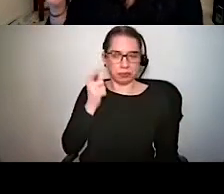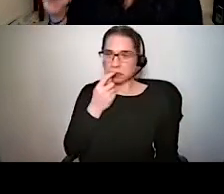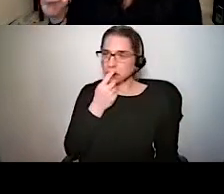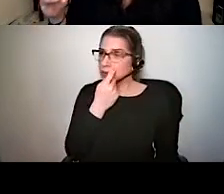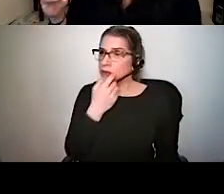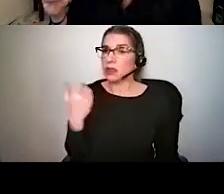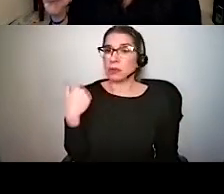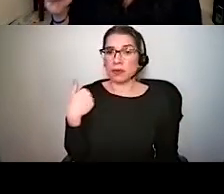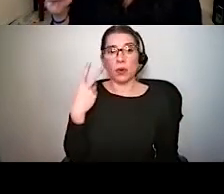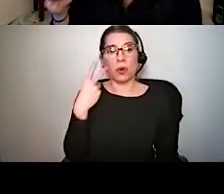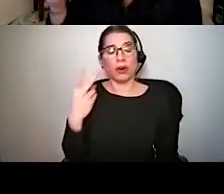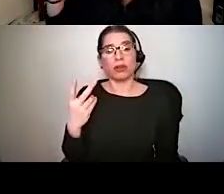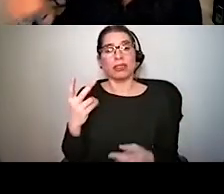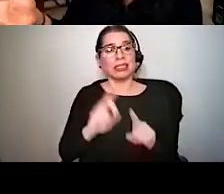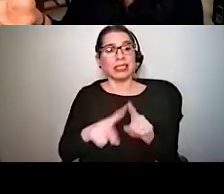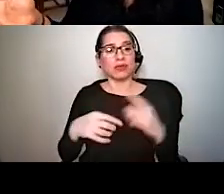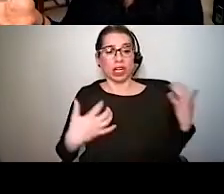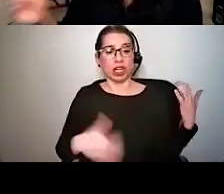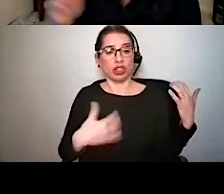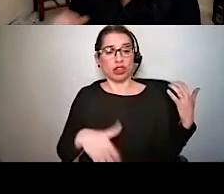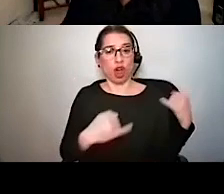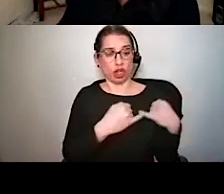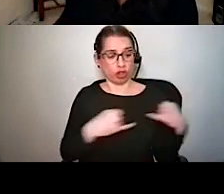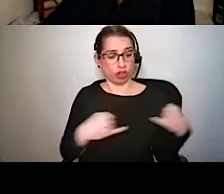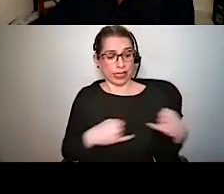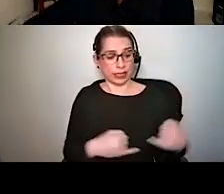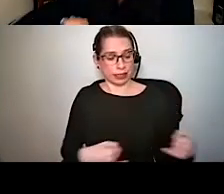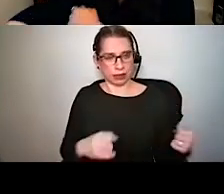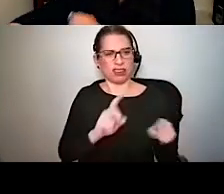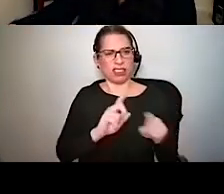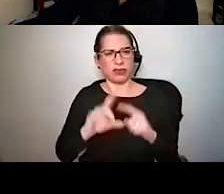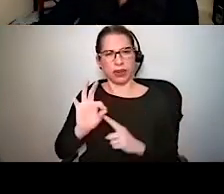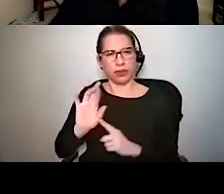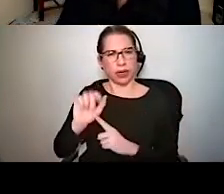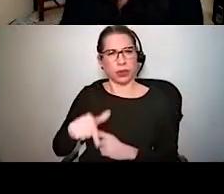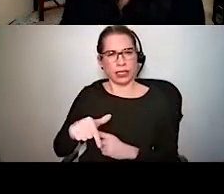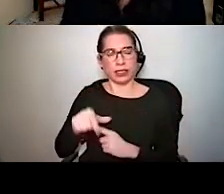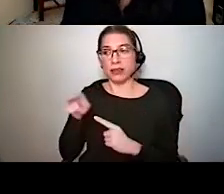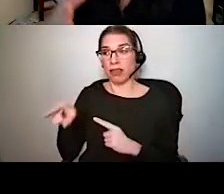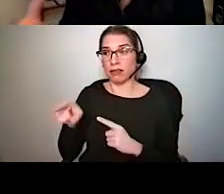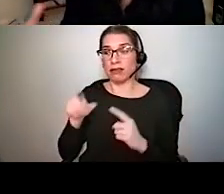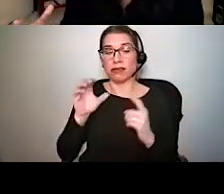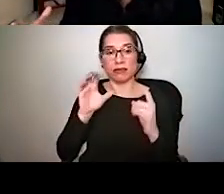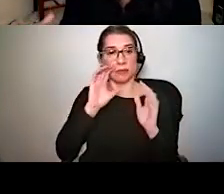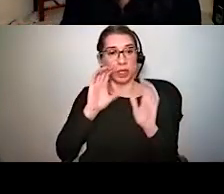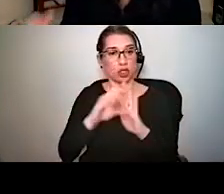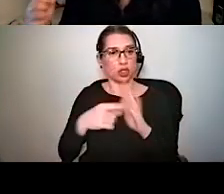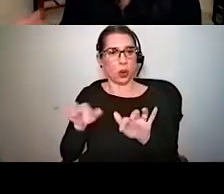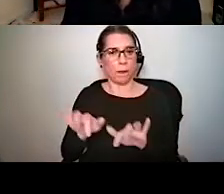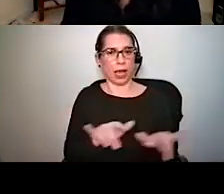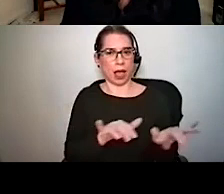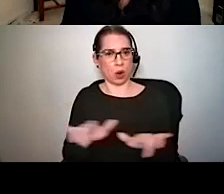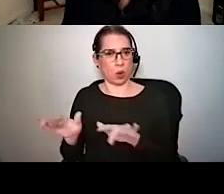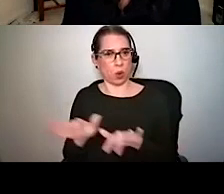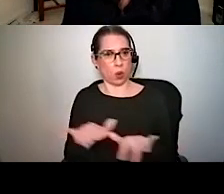different frequencies. Here we have another musical instrument analogy, a piano. So similar to striking different